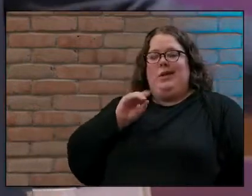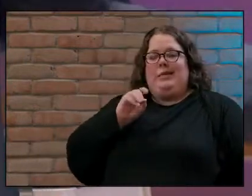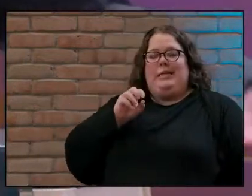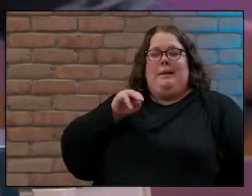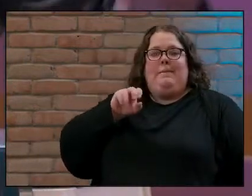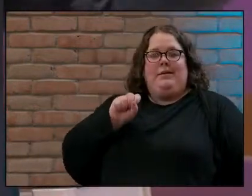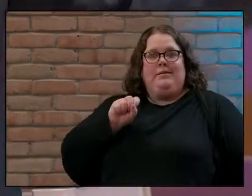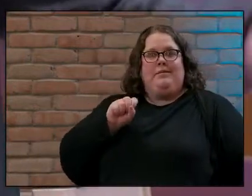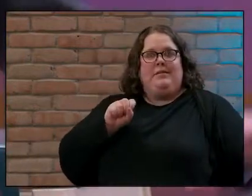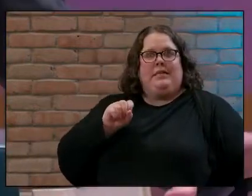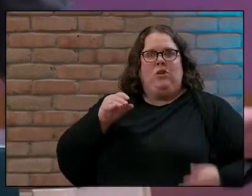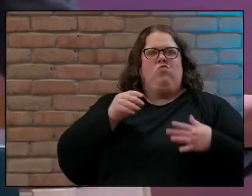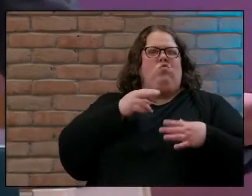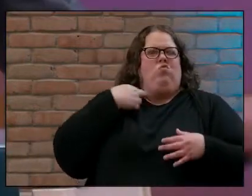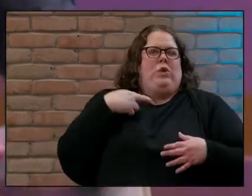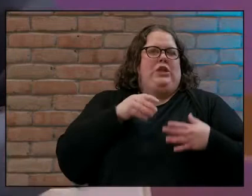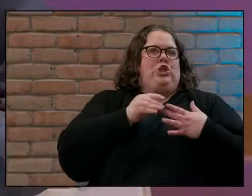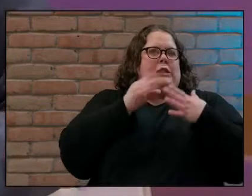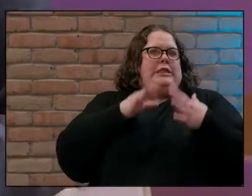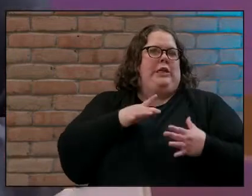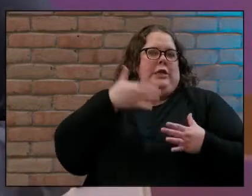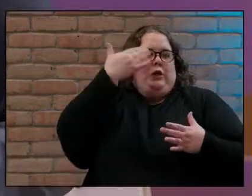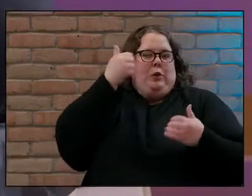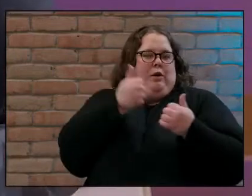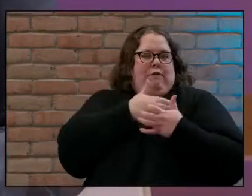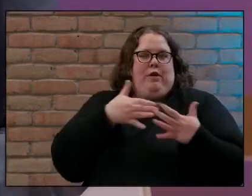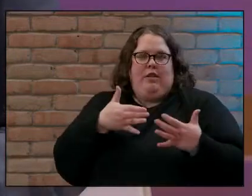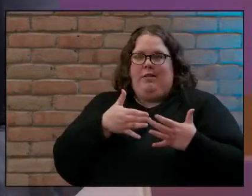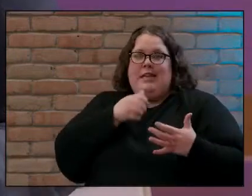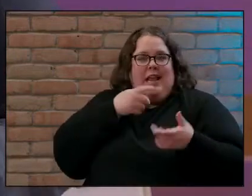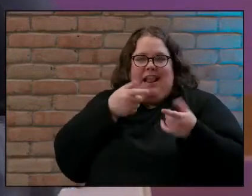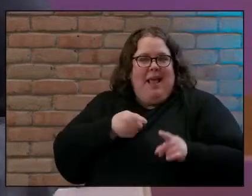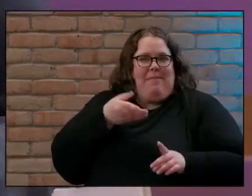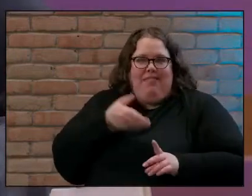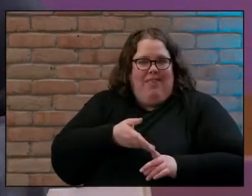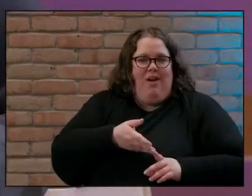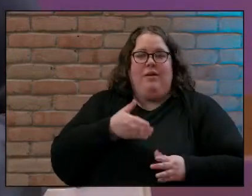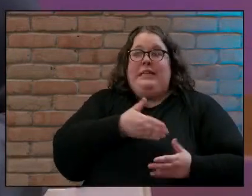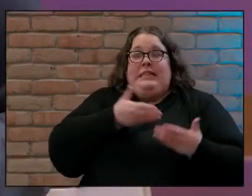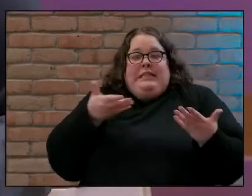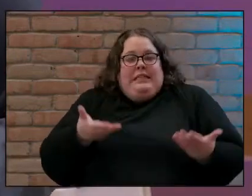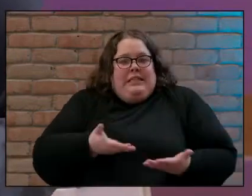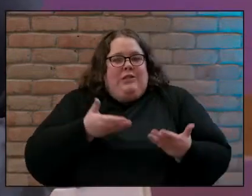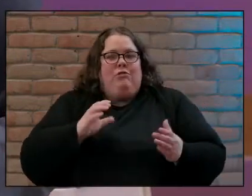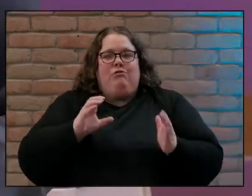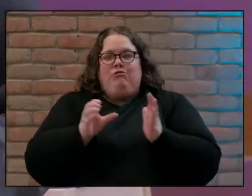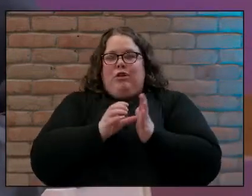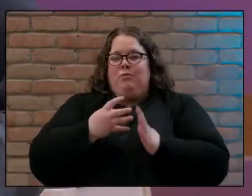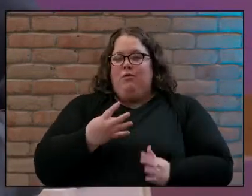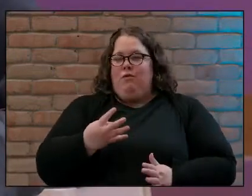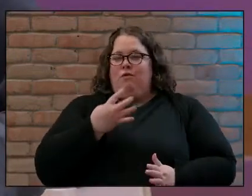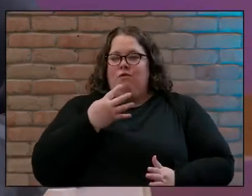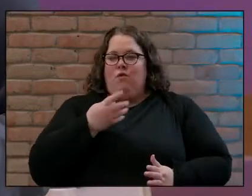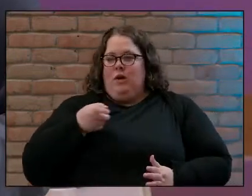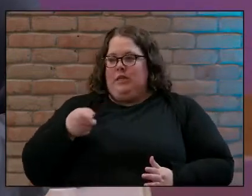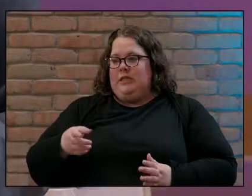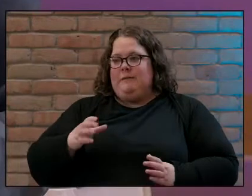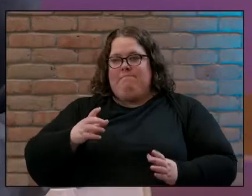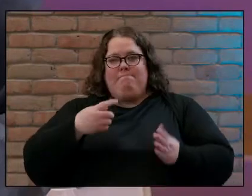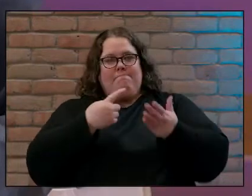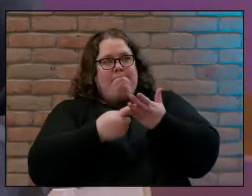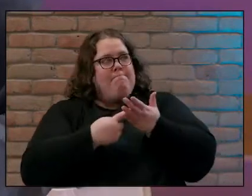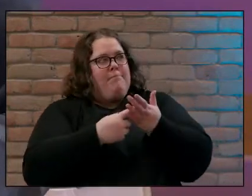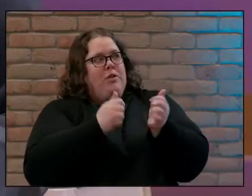religious leader who knew all the things it happens here in chapter 4 talking to a Samaritan woman